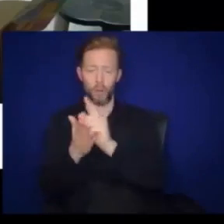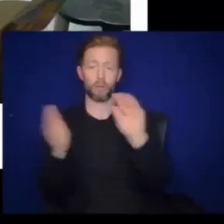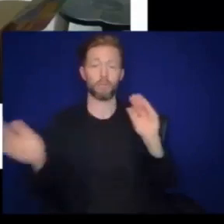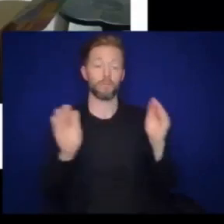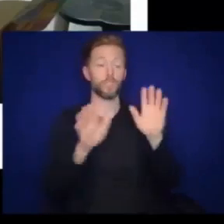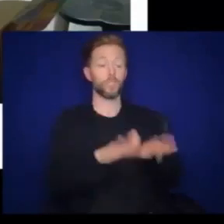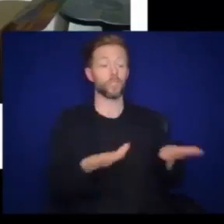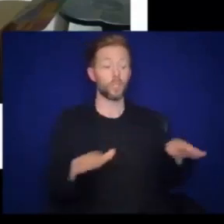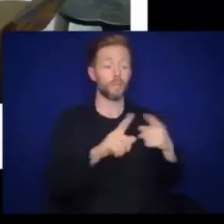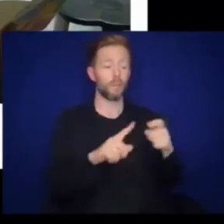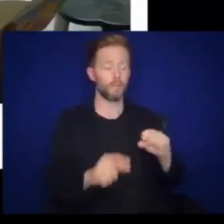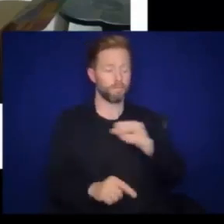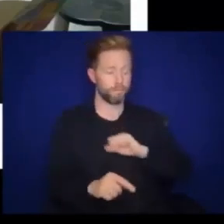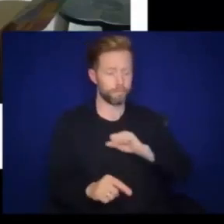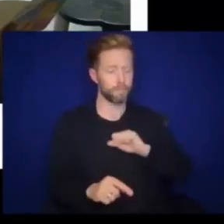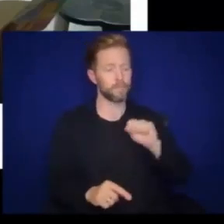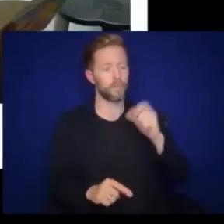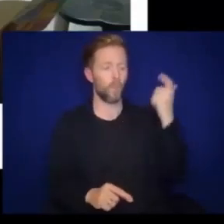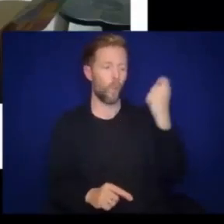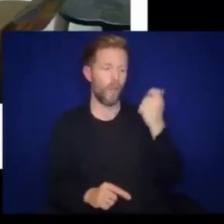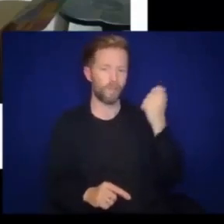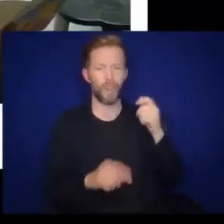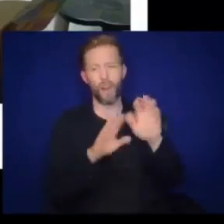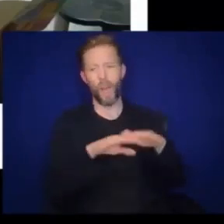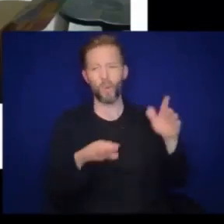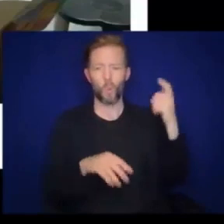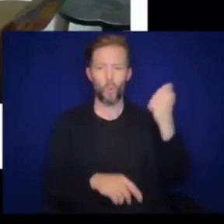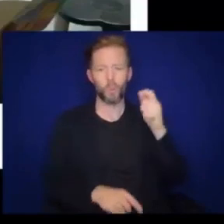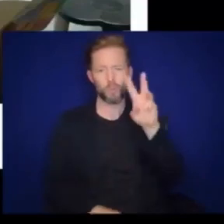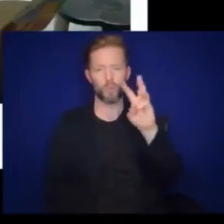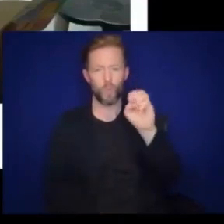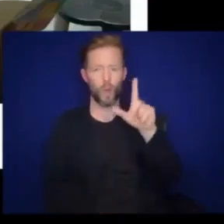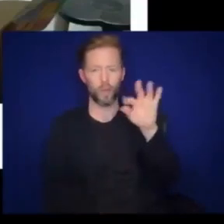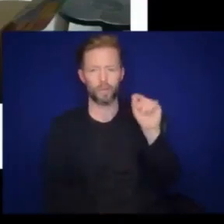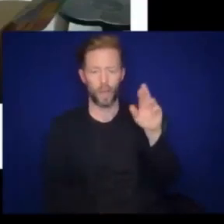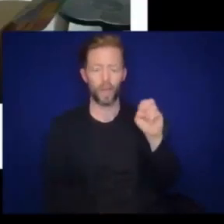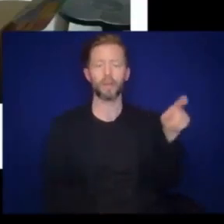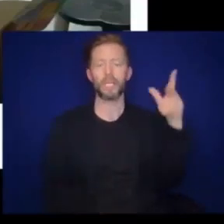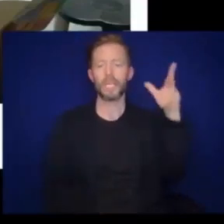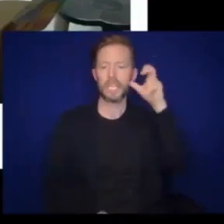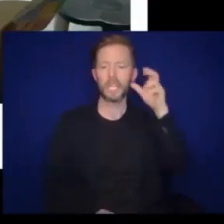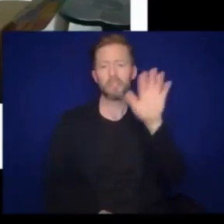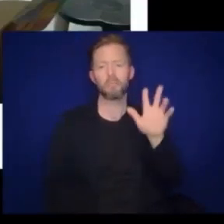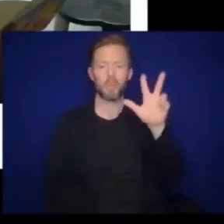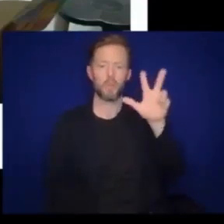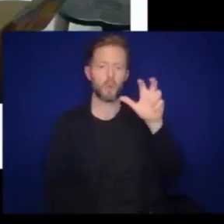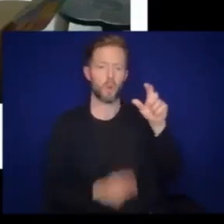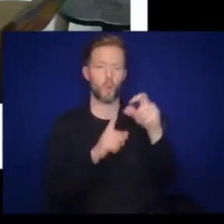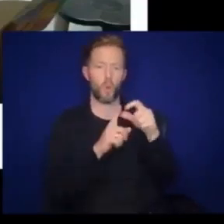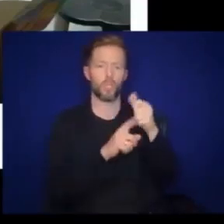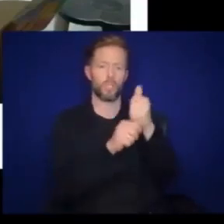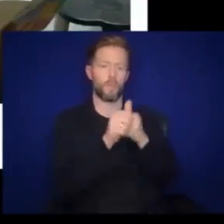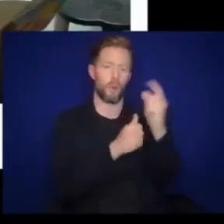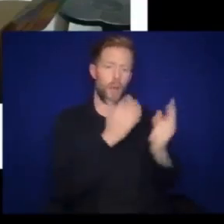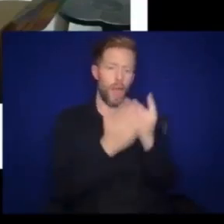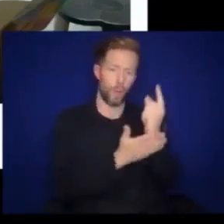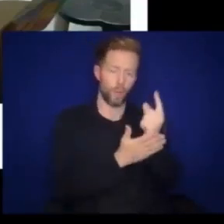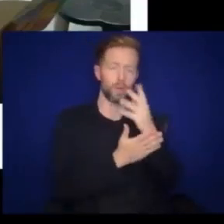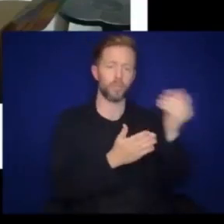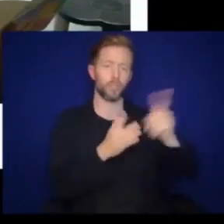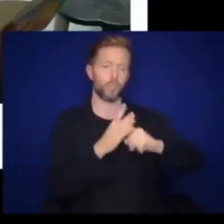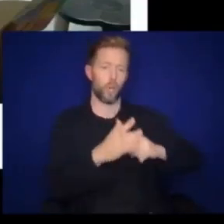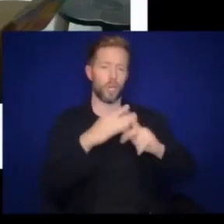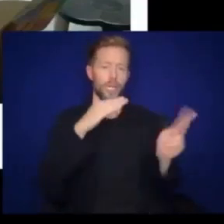children who are on welfare, typically hear an average of only 300 words per hour,